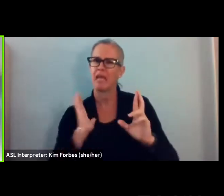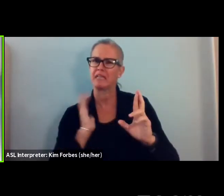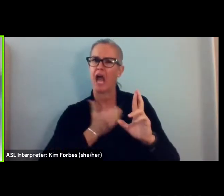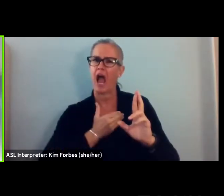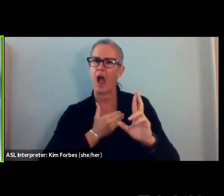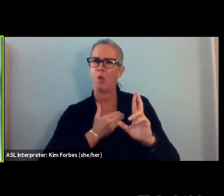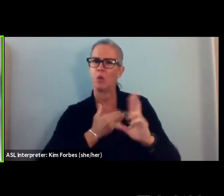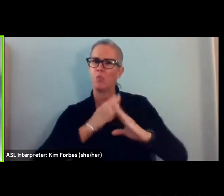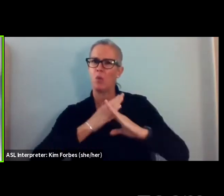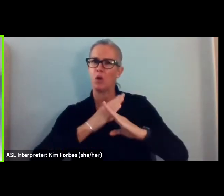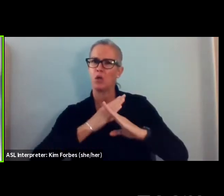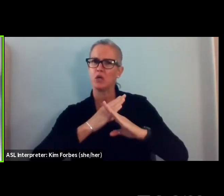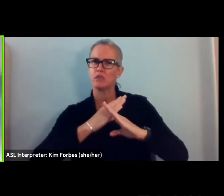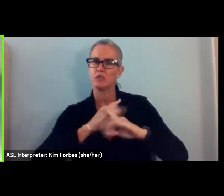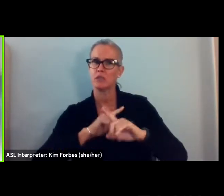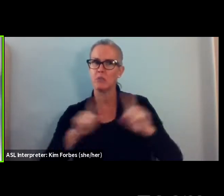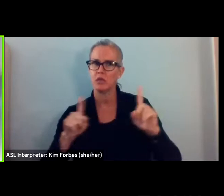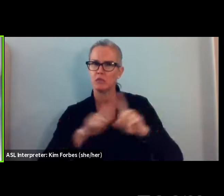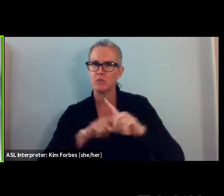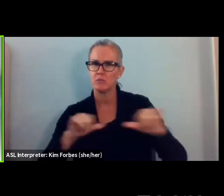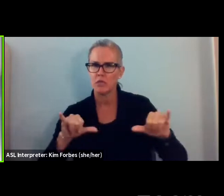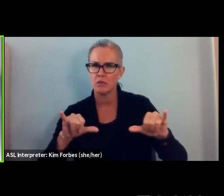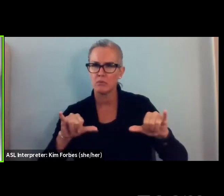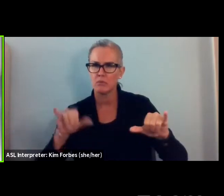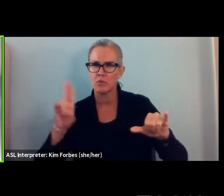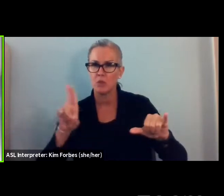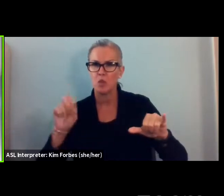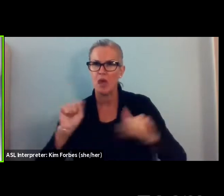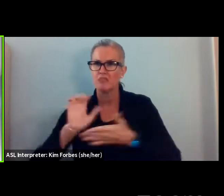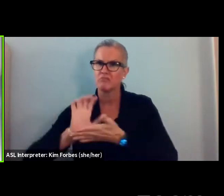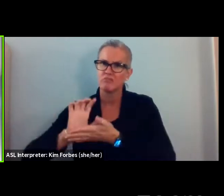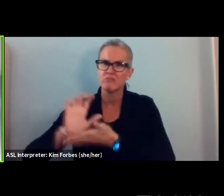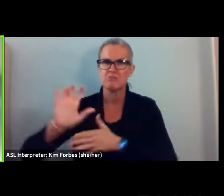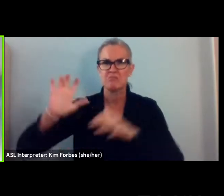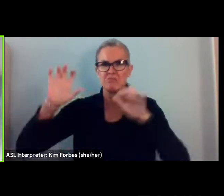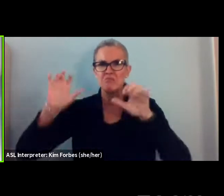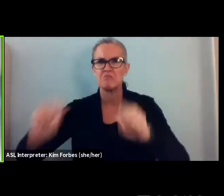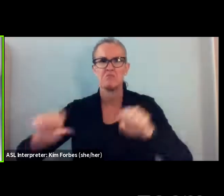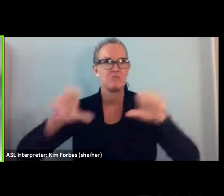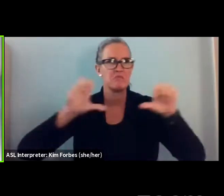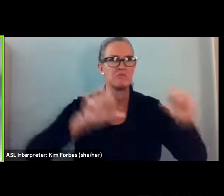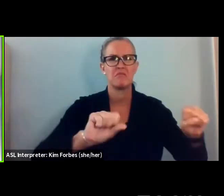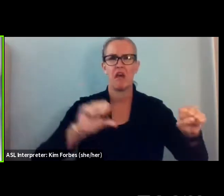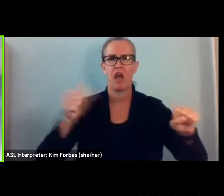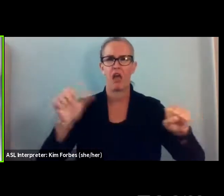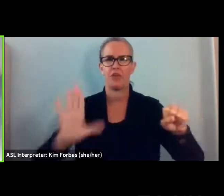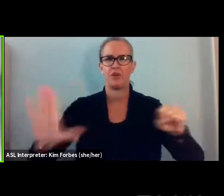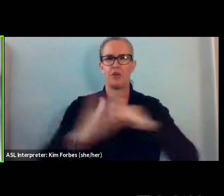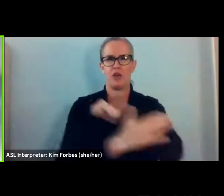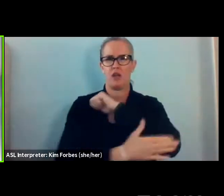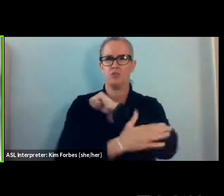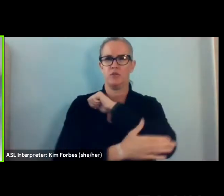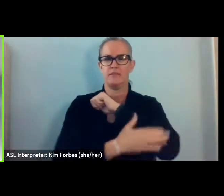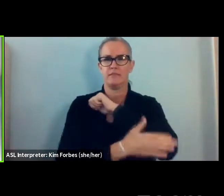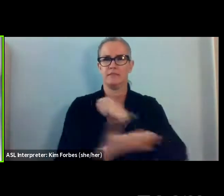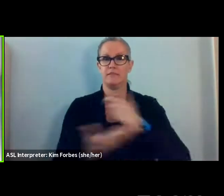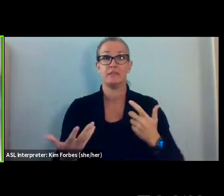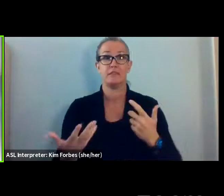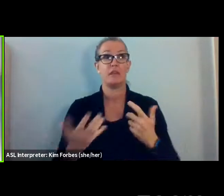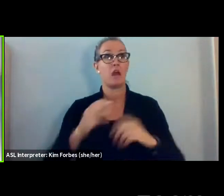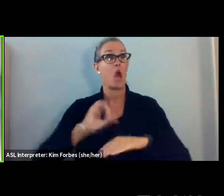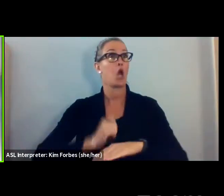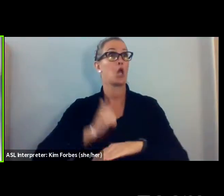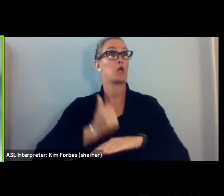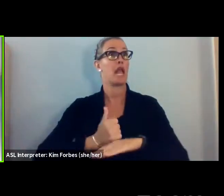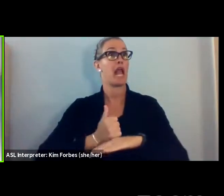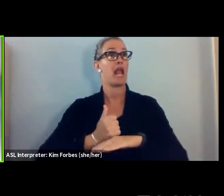to completely bulldoze over the borders of other countries. So there's a deeper question than simply creating open borders.